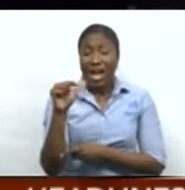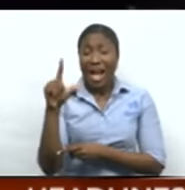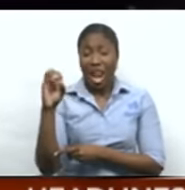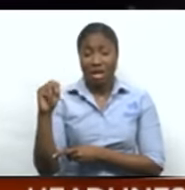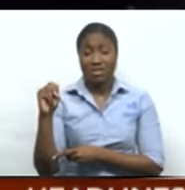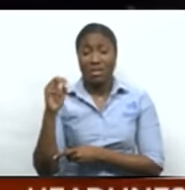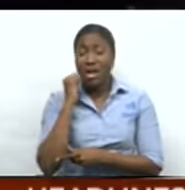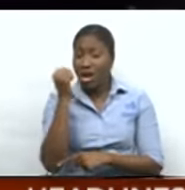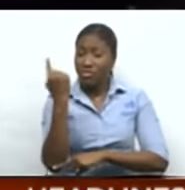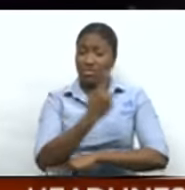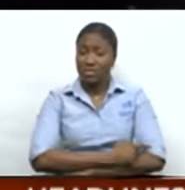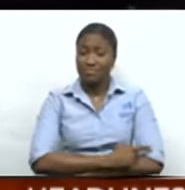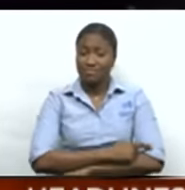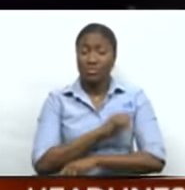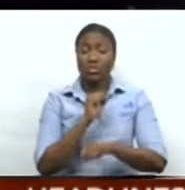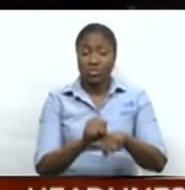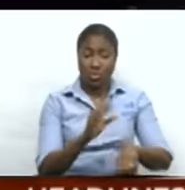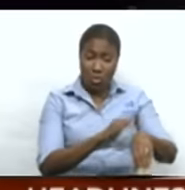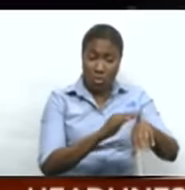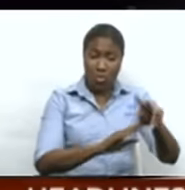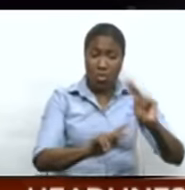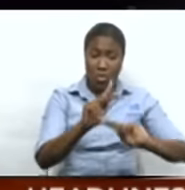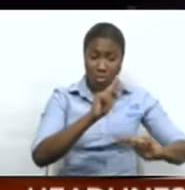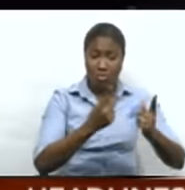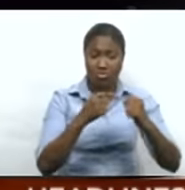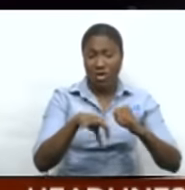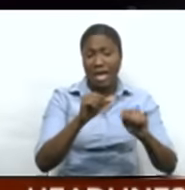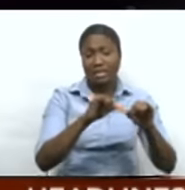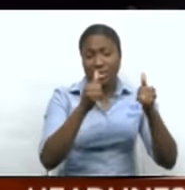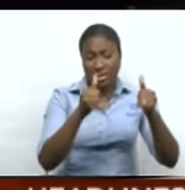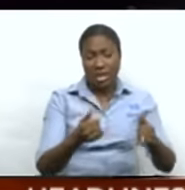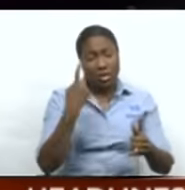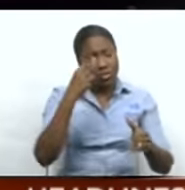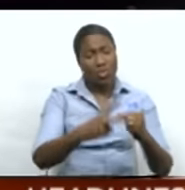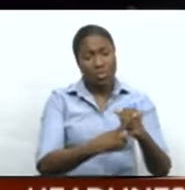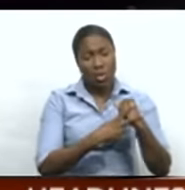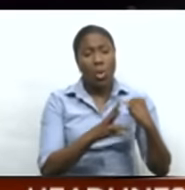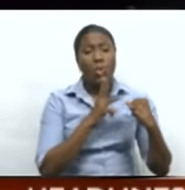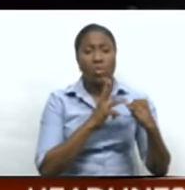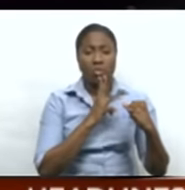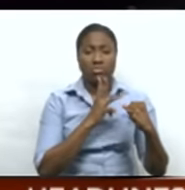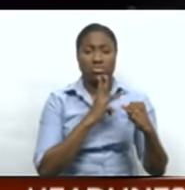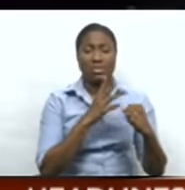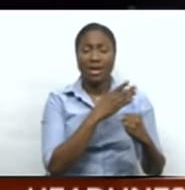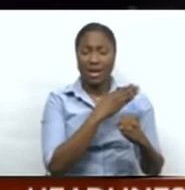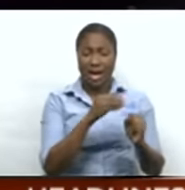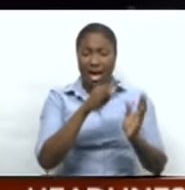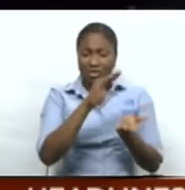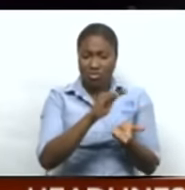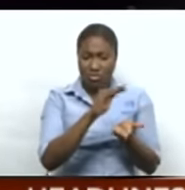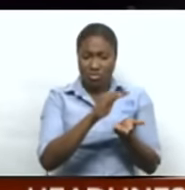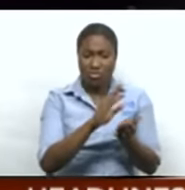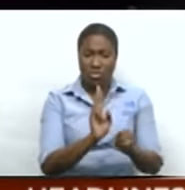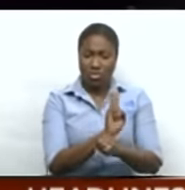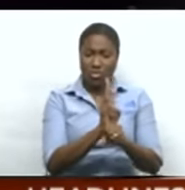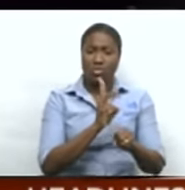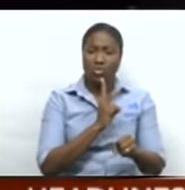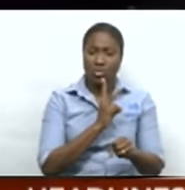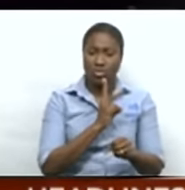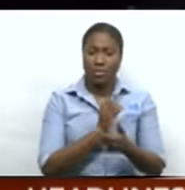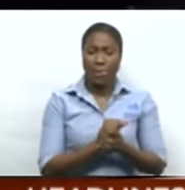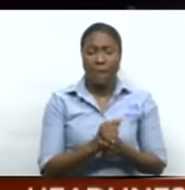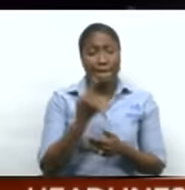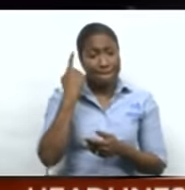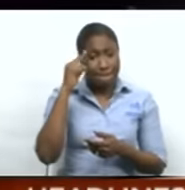WASA. Customers were being advised to establish a system of storage over the period and to reduce consumption. Now, in order to